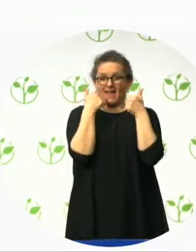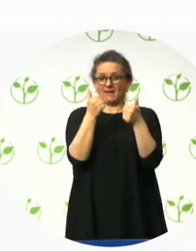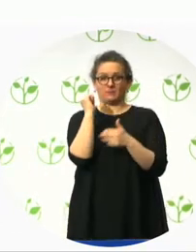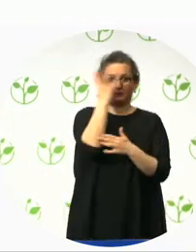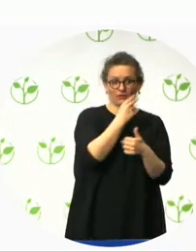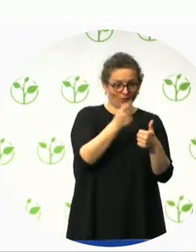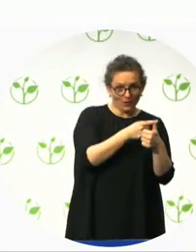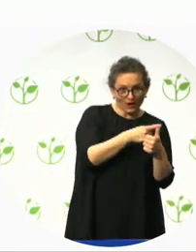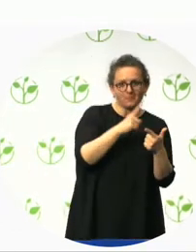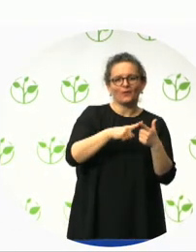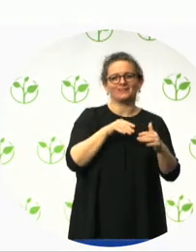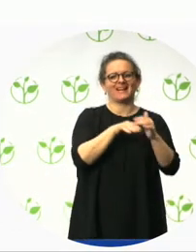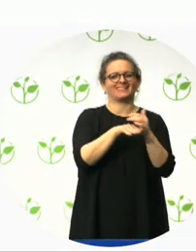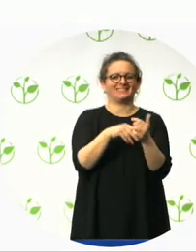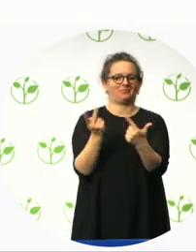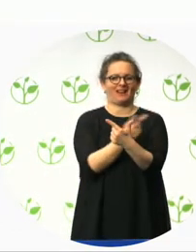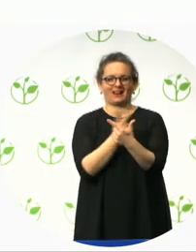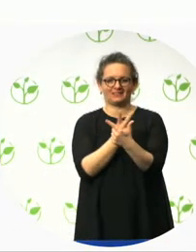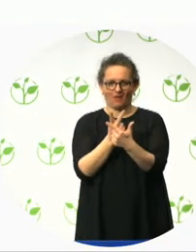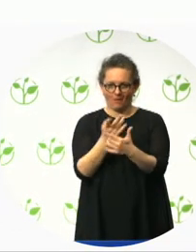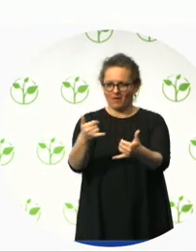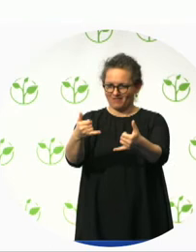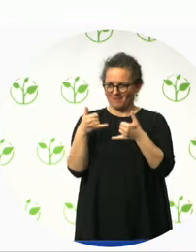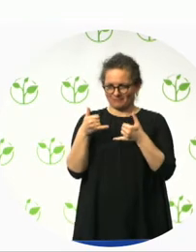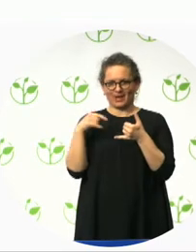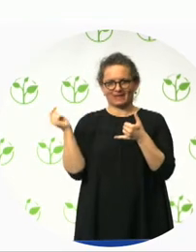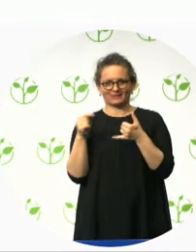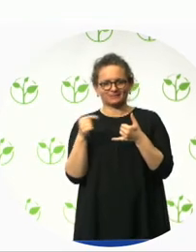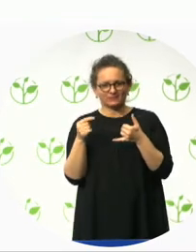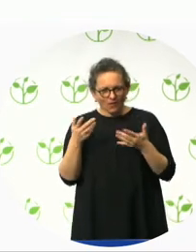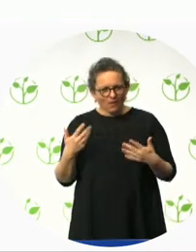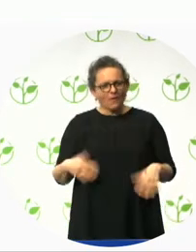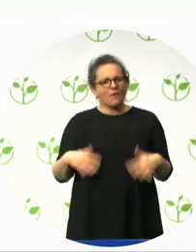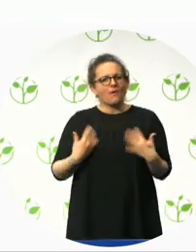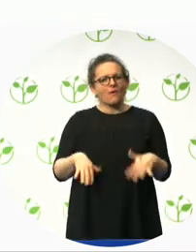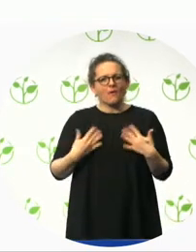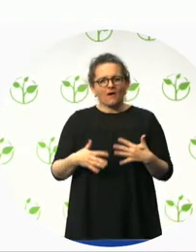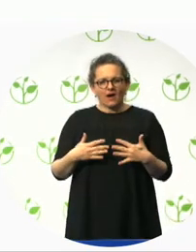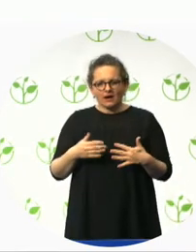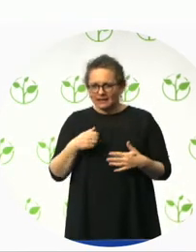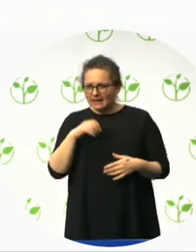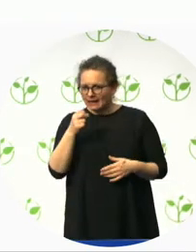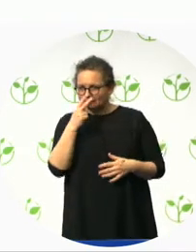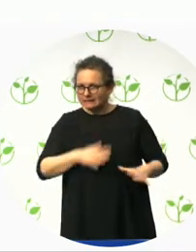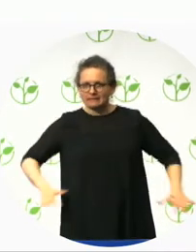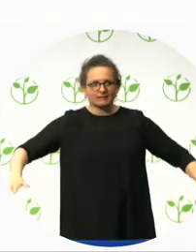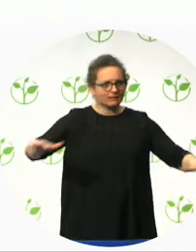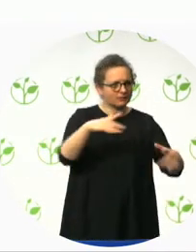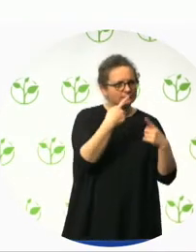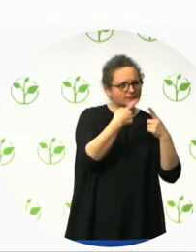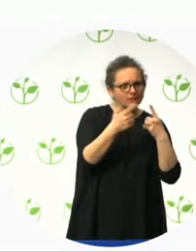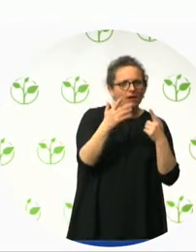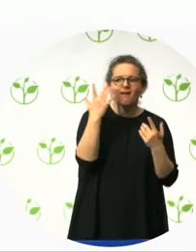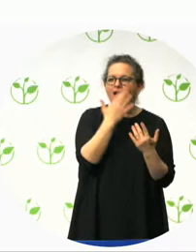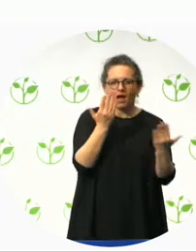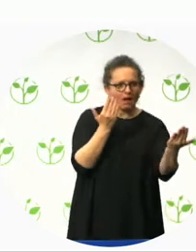and not just building regulations. It just goes to show that contrasting tones and textures do not have to leap out of you to work. Using